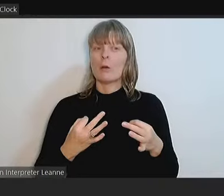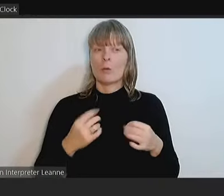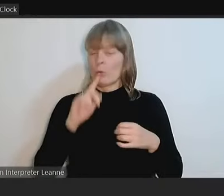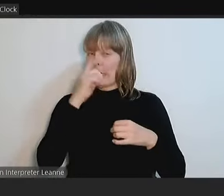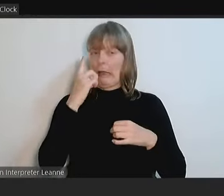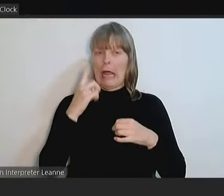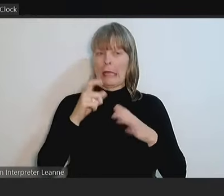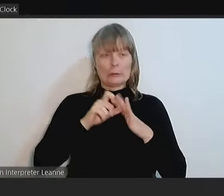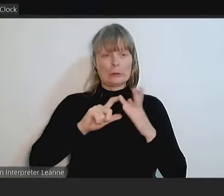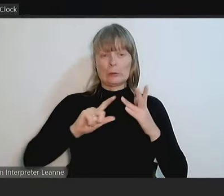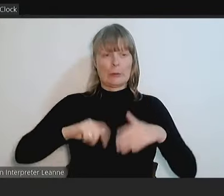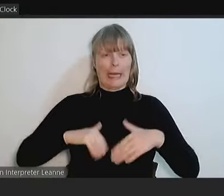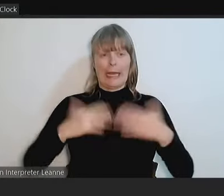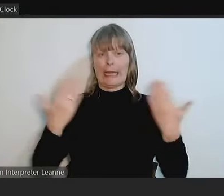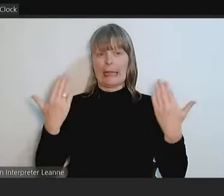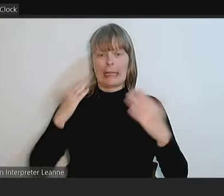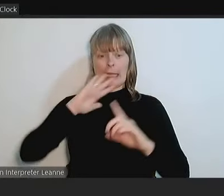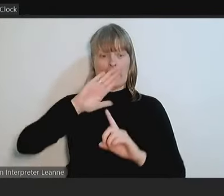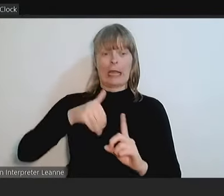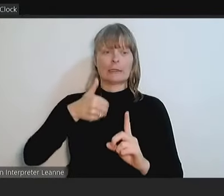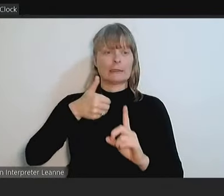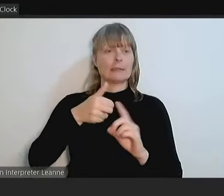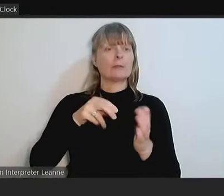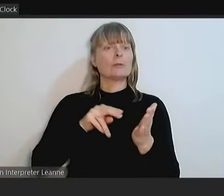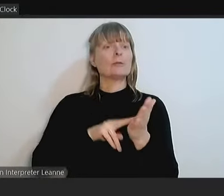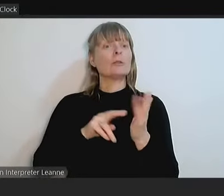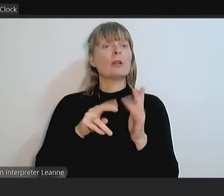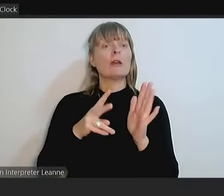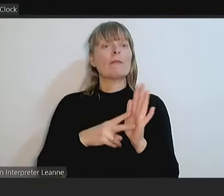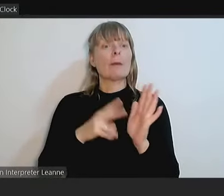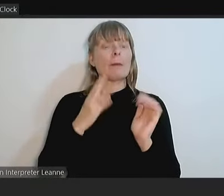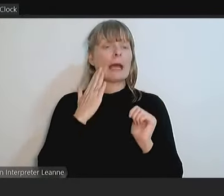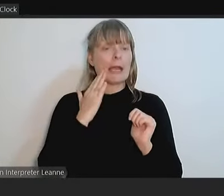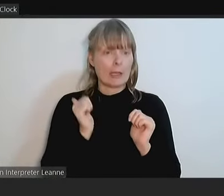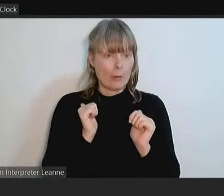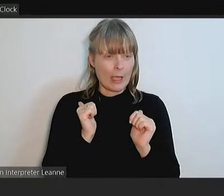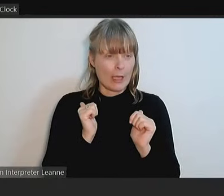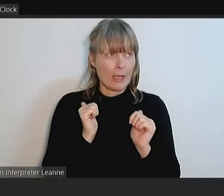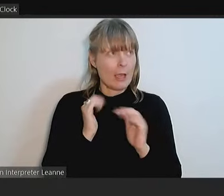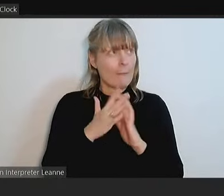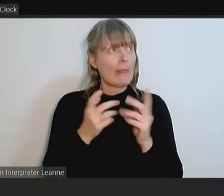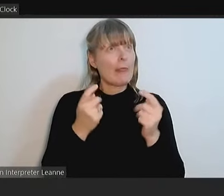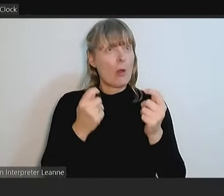reports are in November. So the earliest this would probably happen is early 2024.